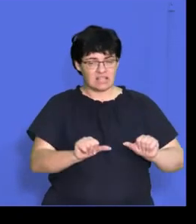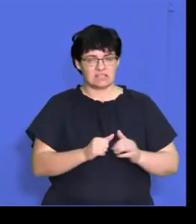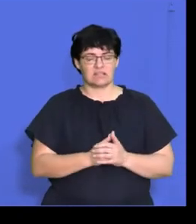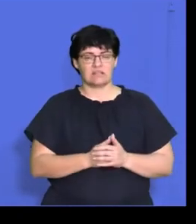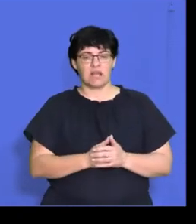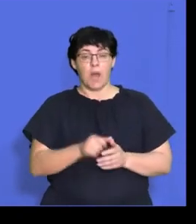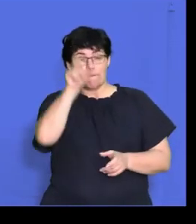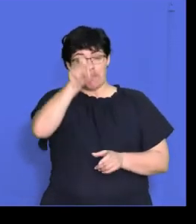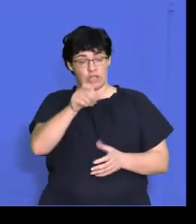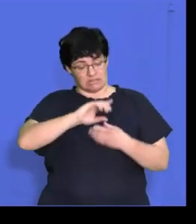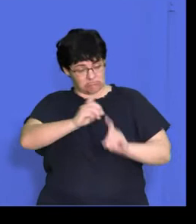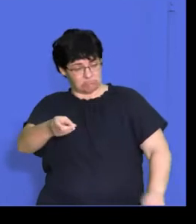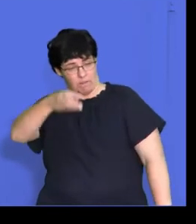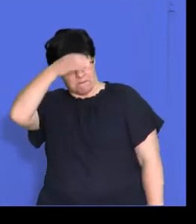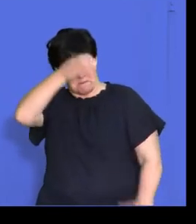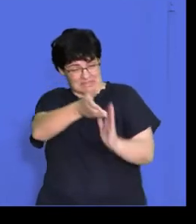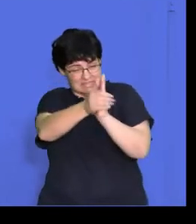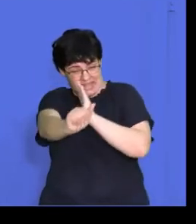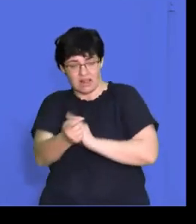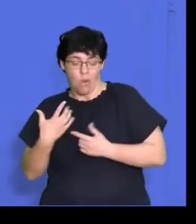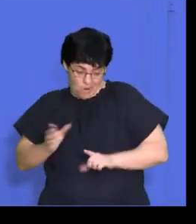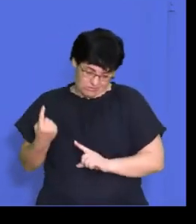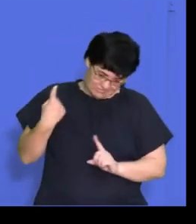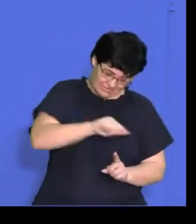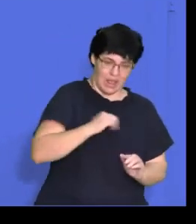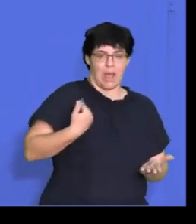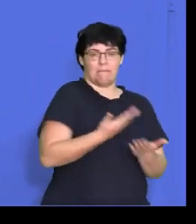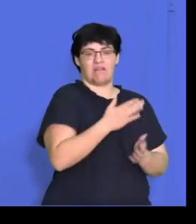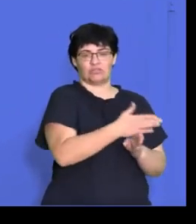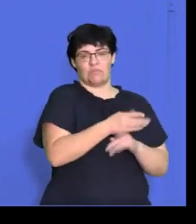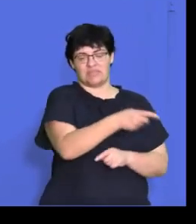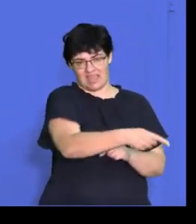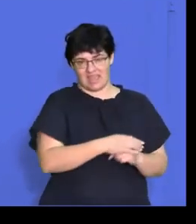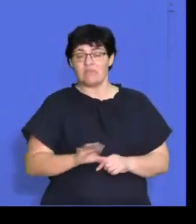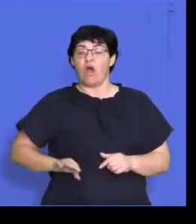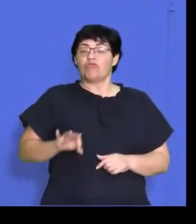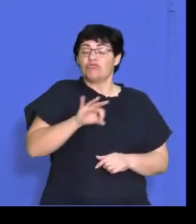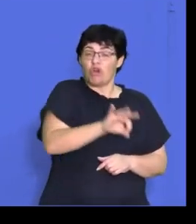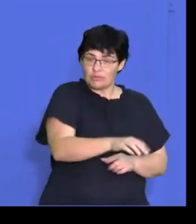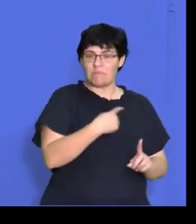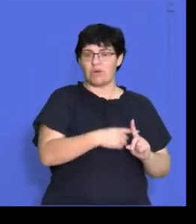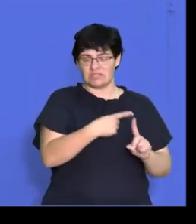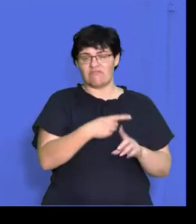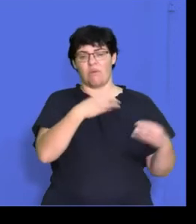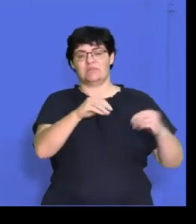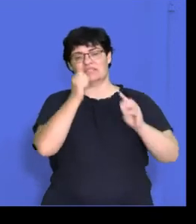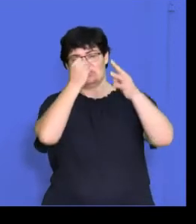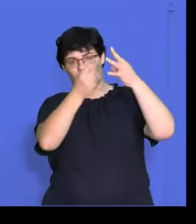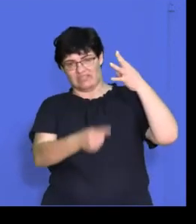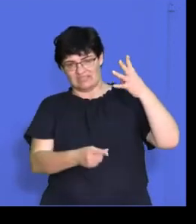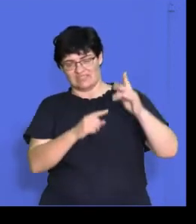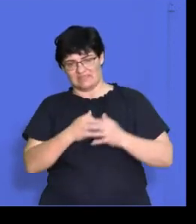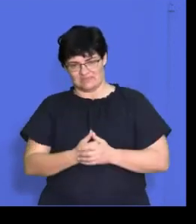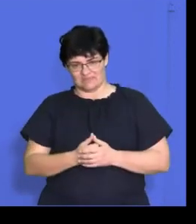qualified, skilled or experienced employees. Employees who may positively contribute towards the business goals and